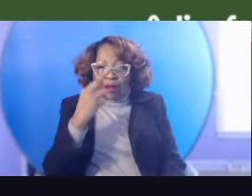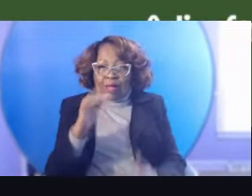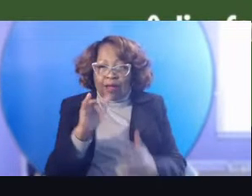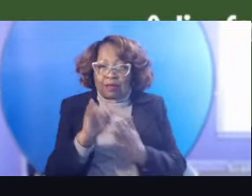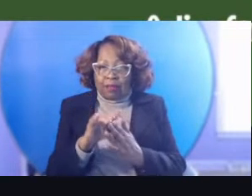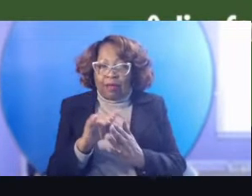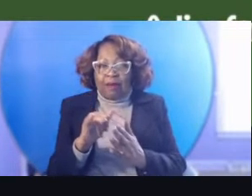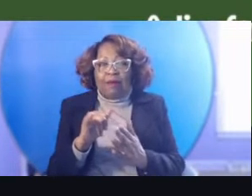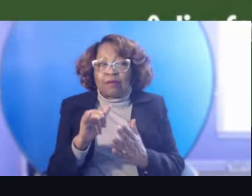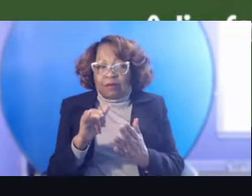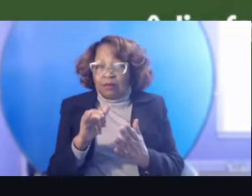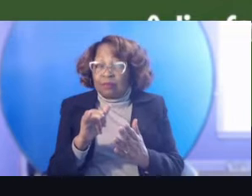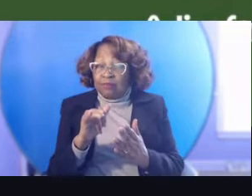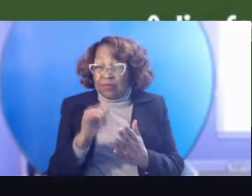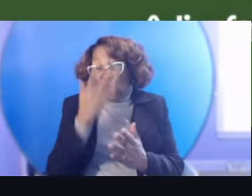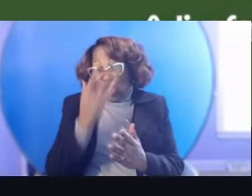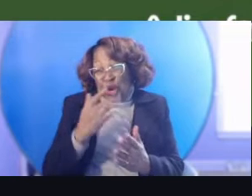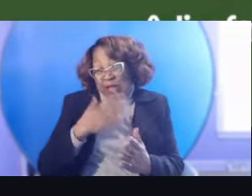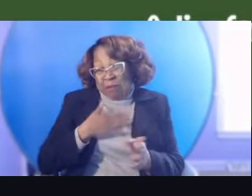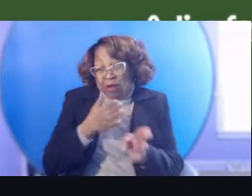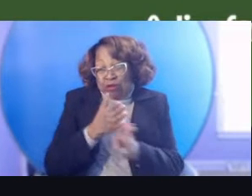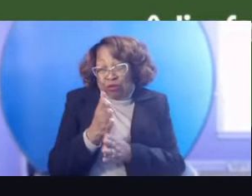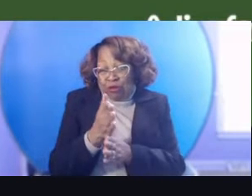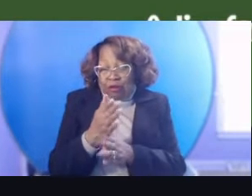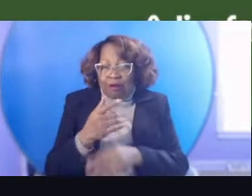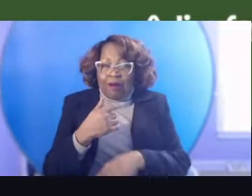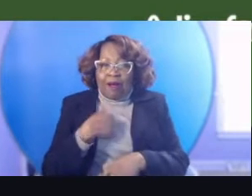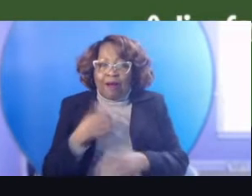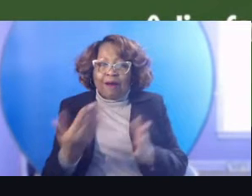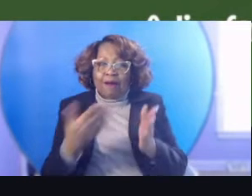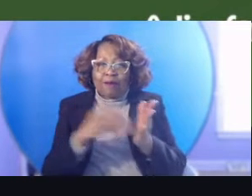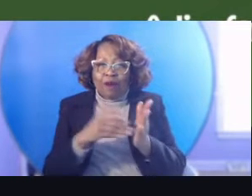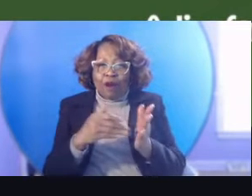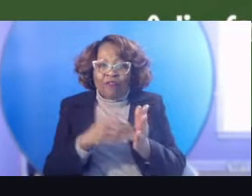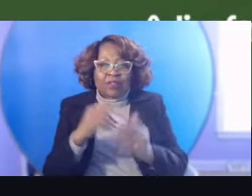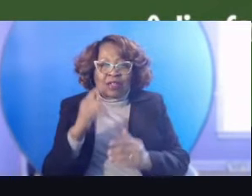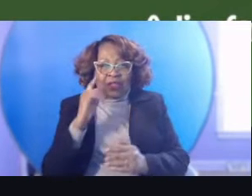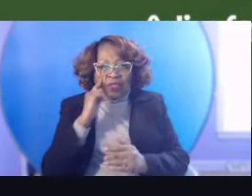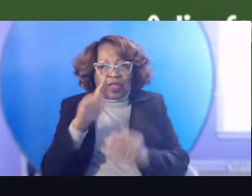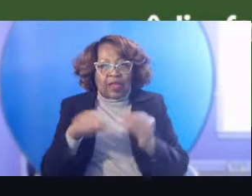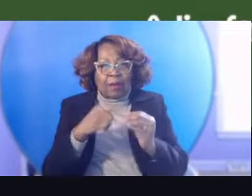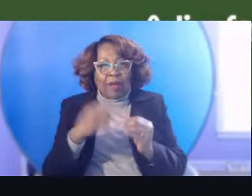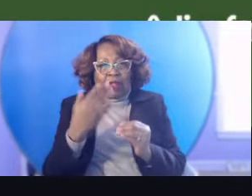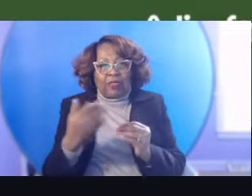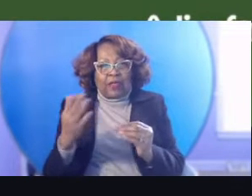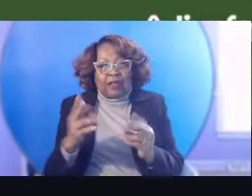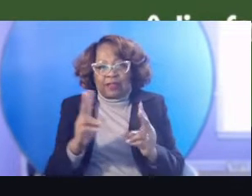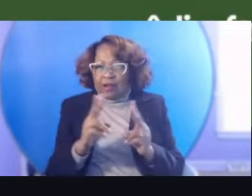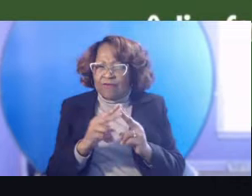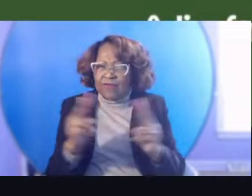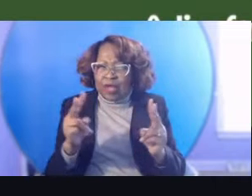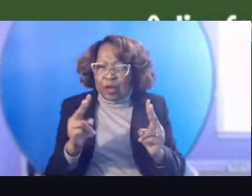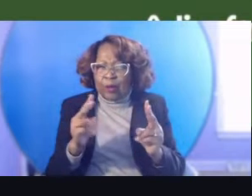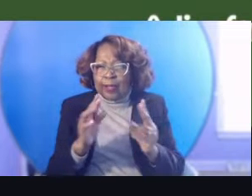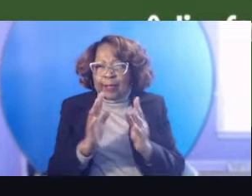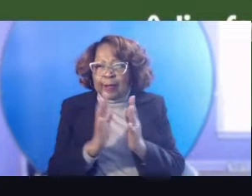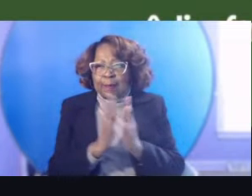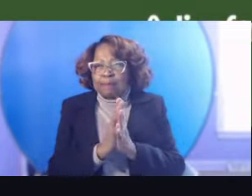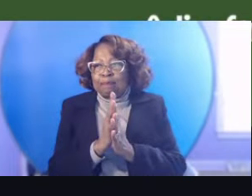um, I often think of things in a very, very, um,